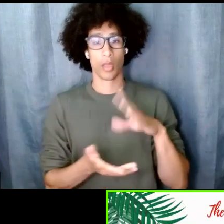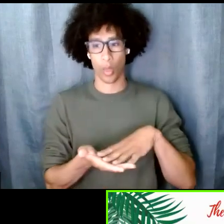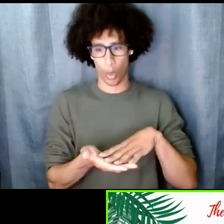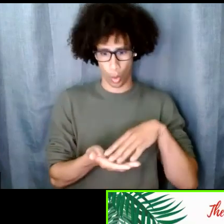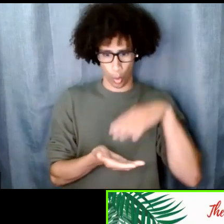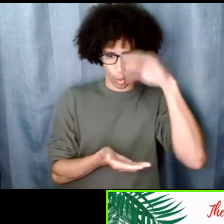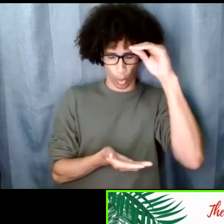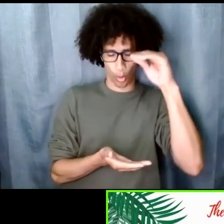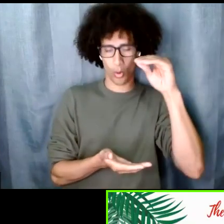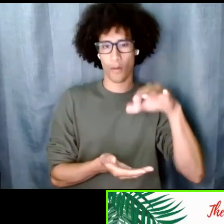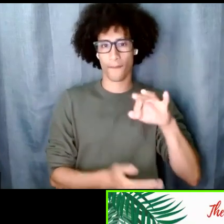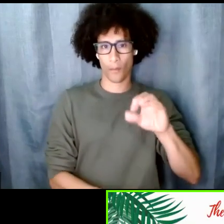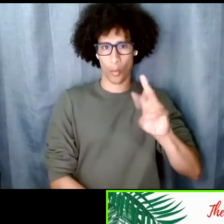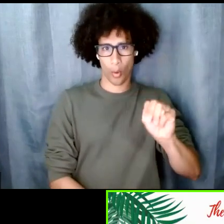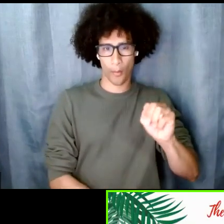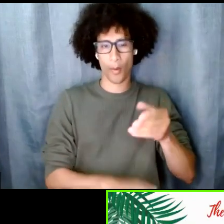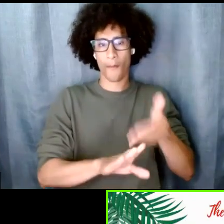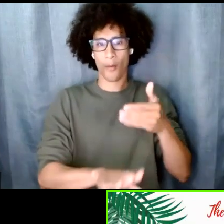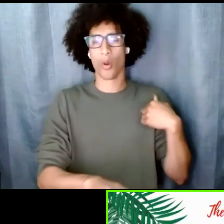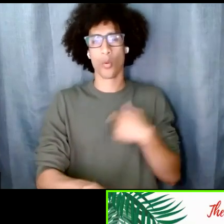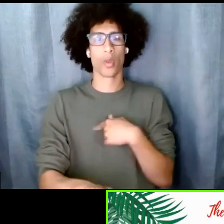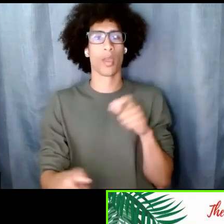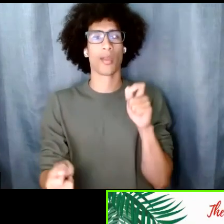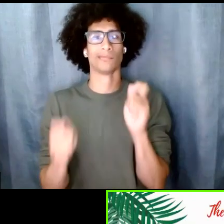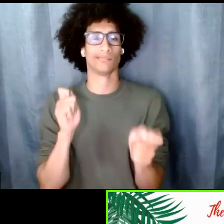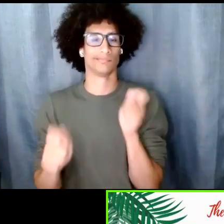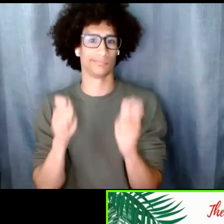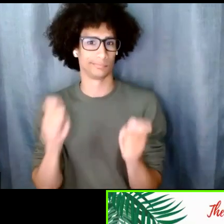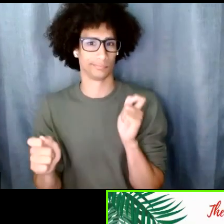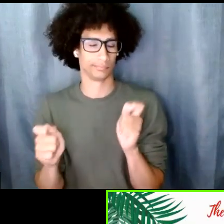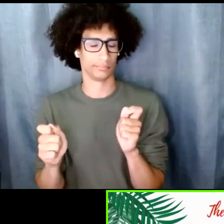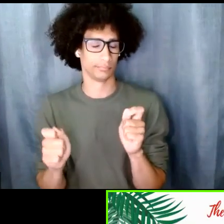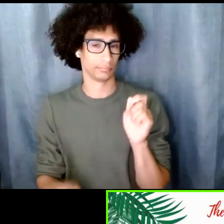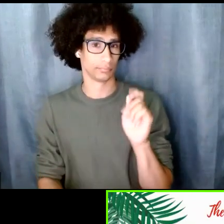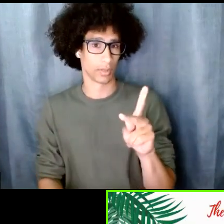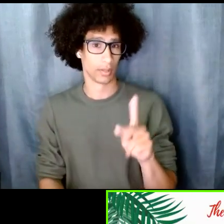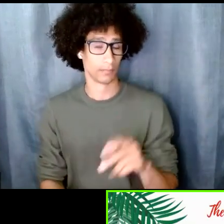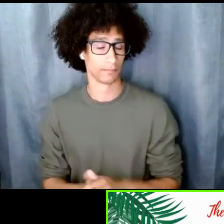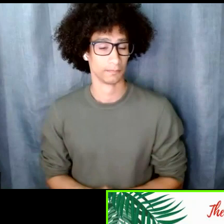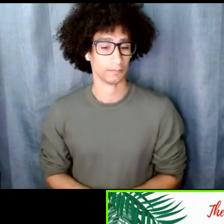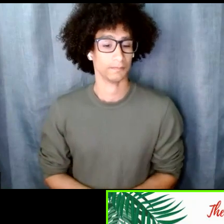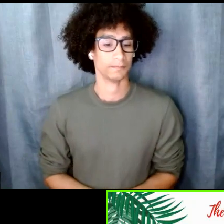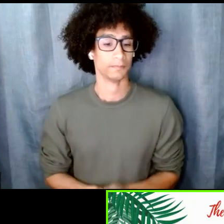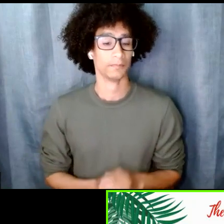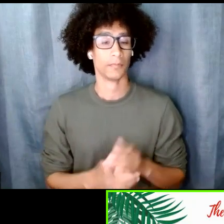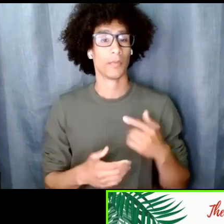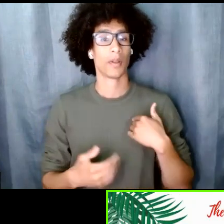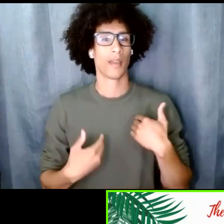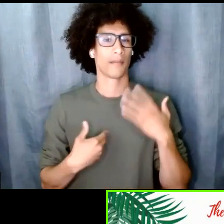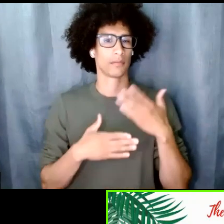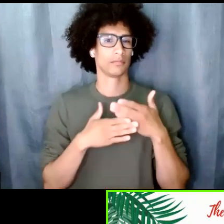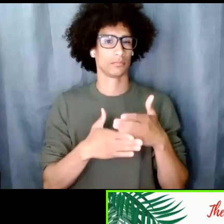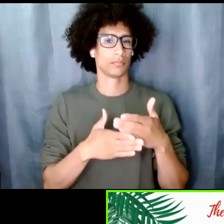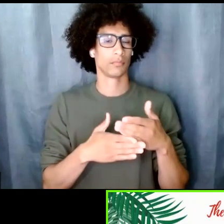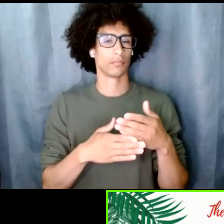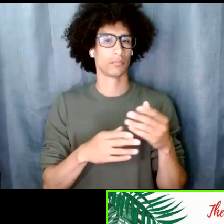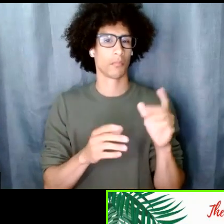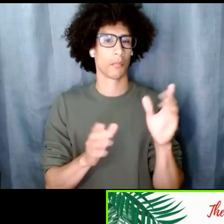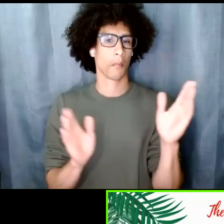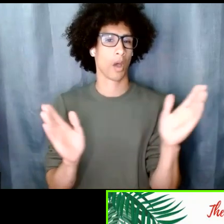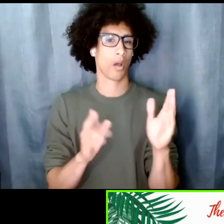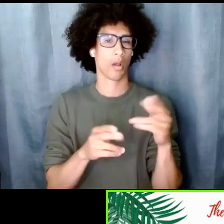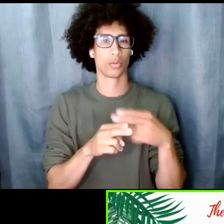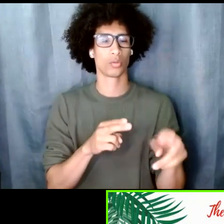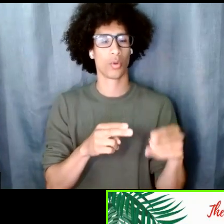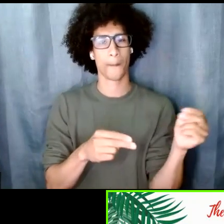so i'm going to share a small powerpoint that i created just to kind of gather and